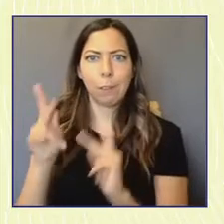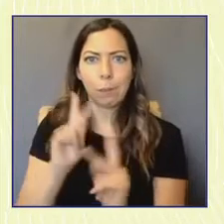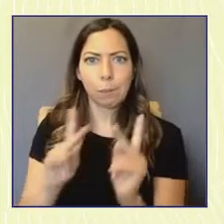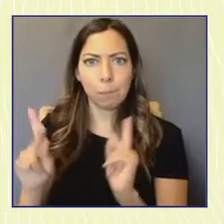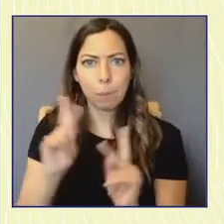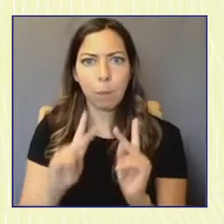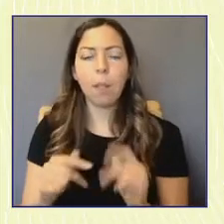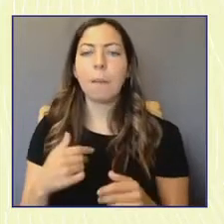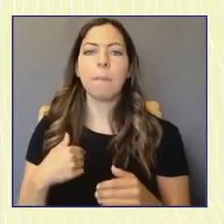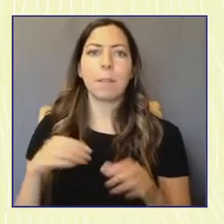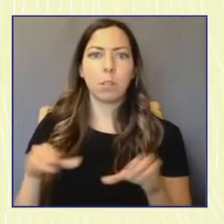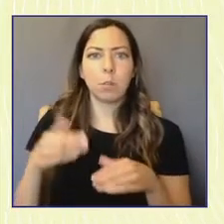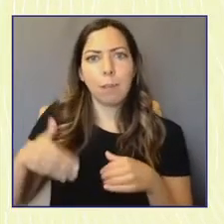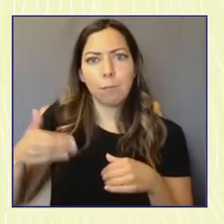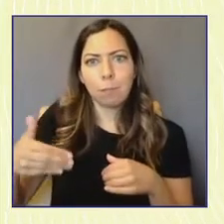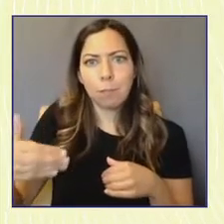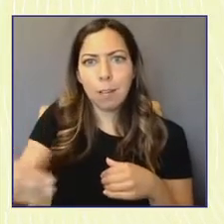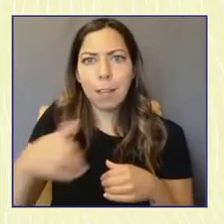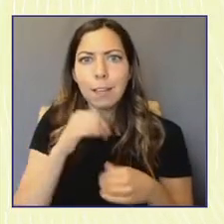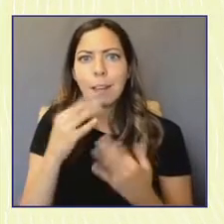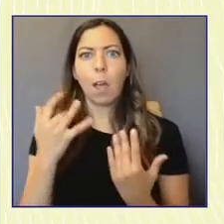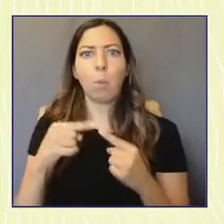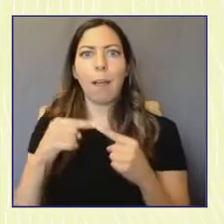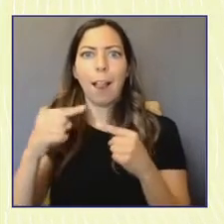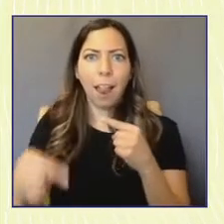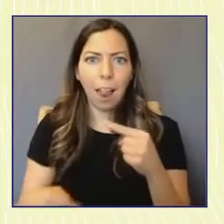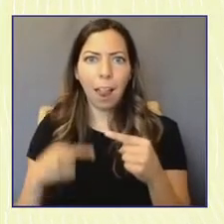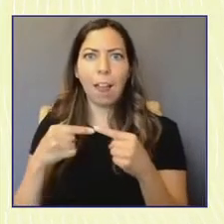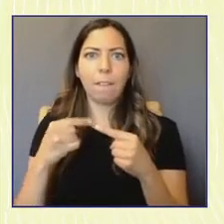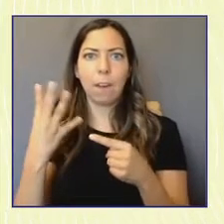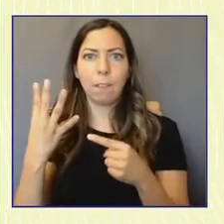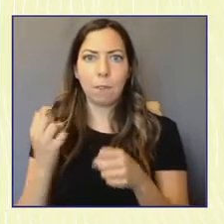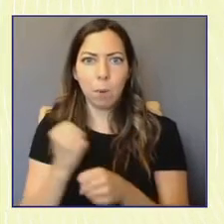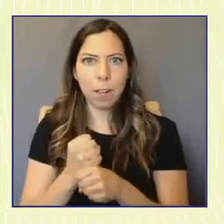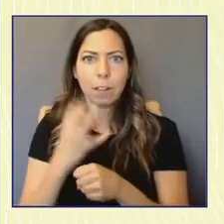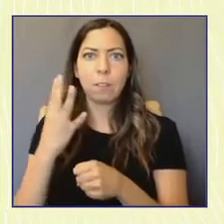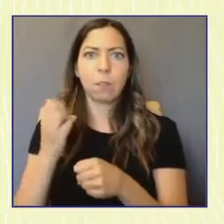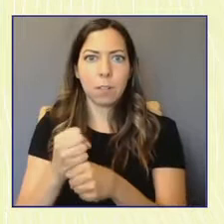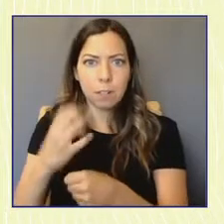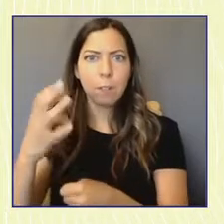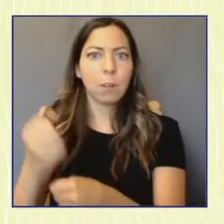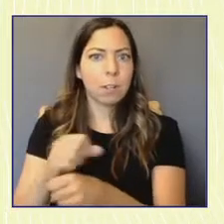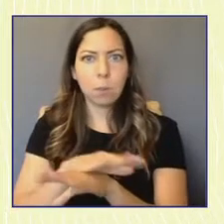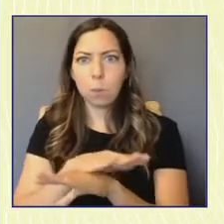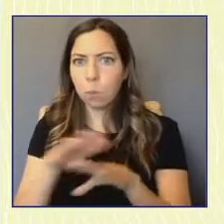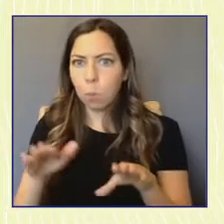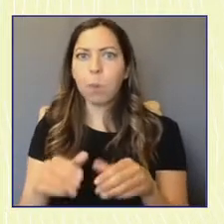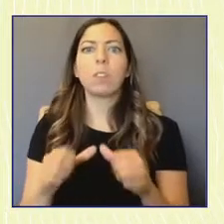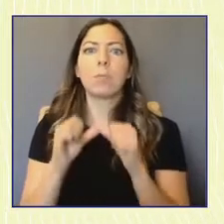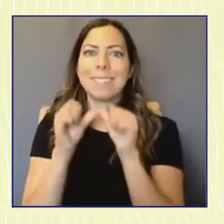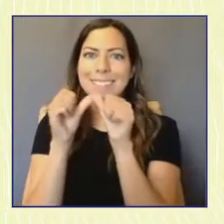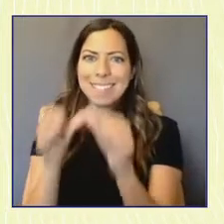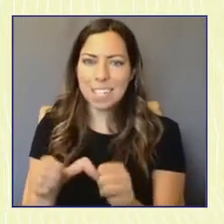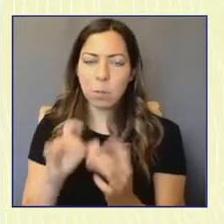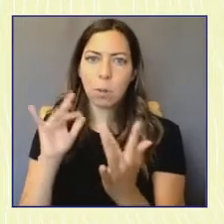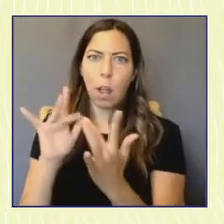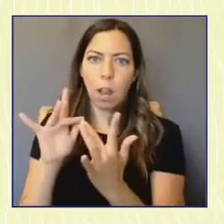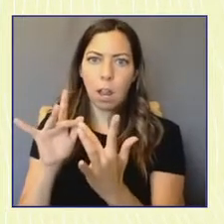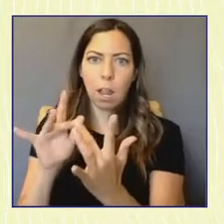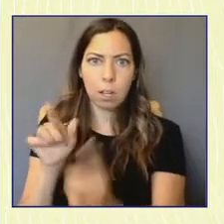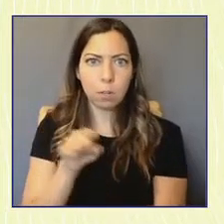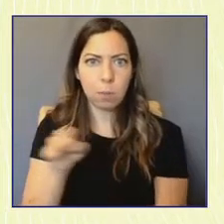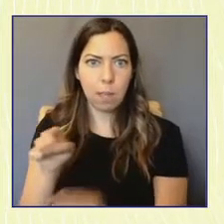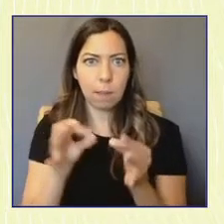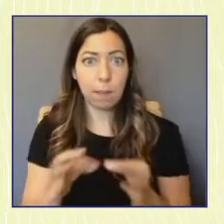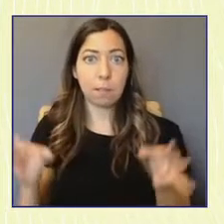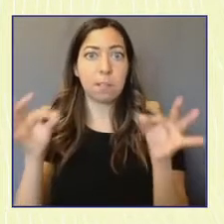youth voter engagement that just ramps up near the election cycle and then just disappears and fades. But a lot of it points to a